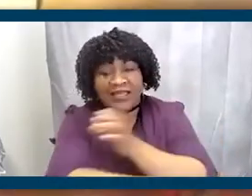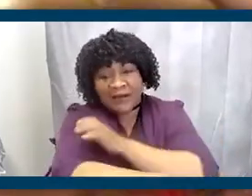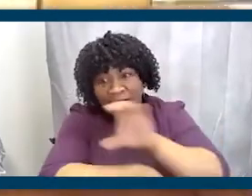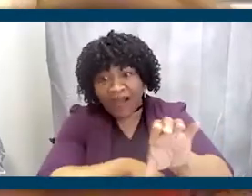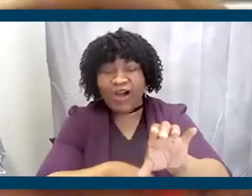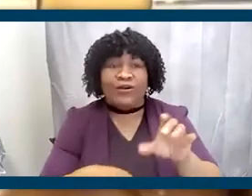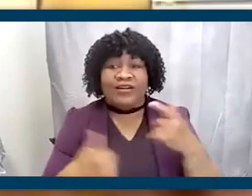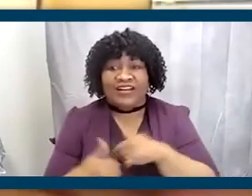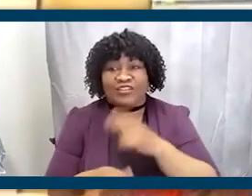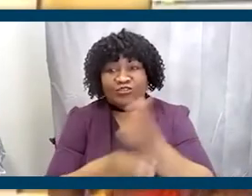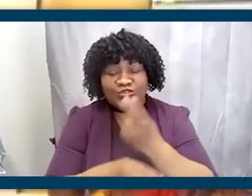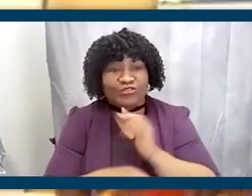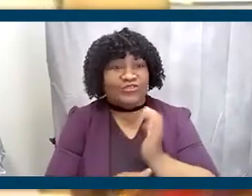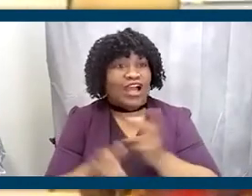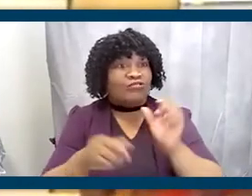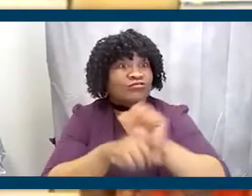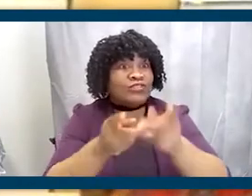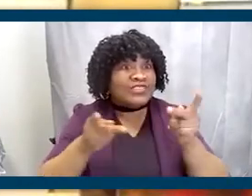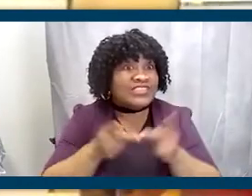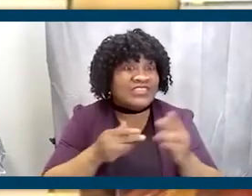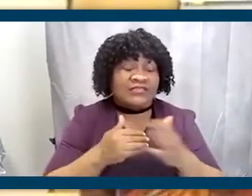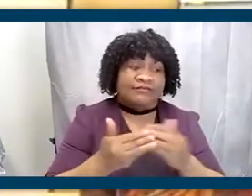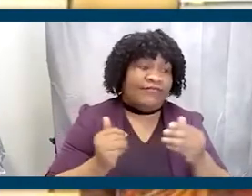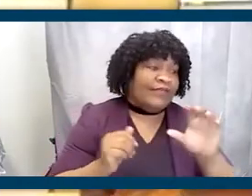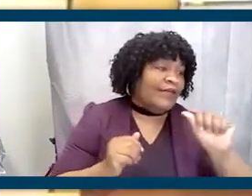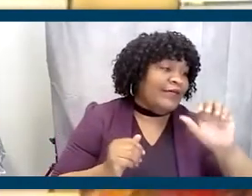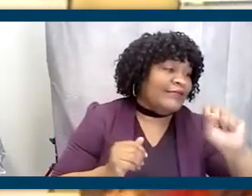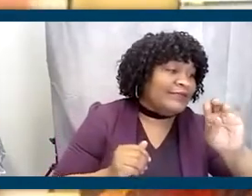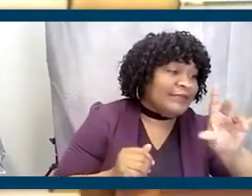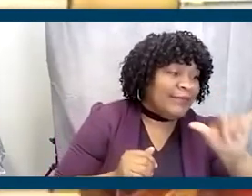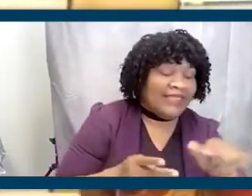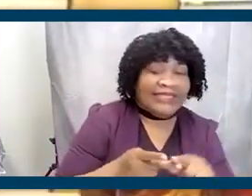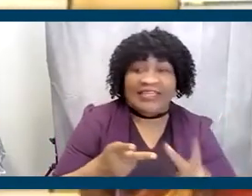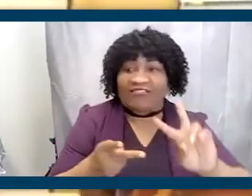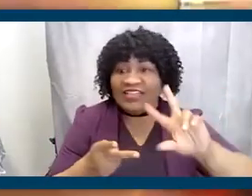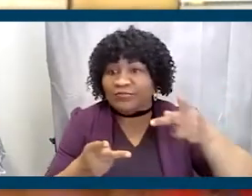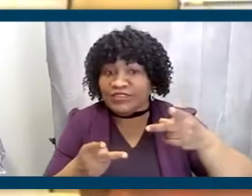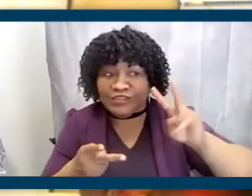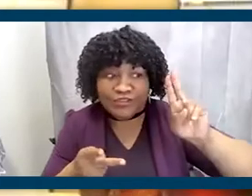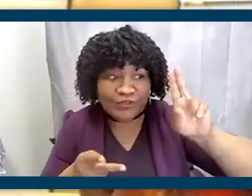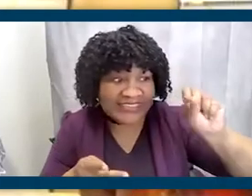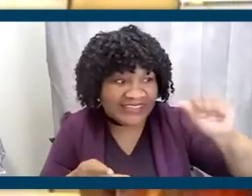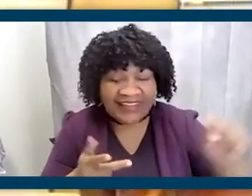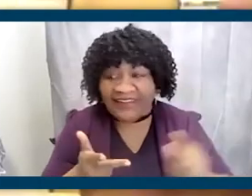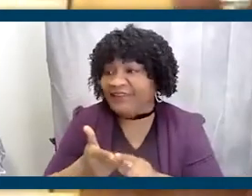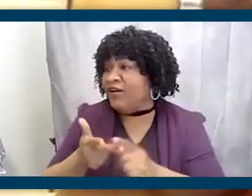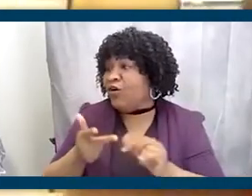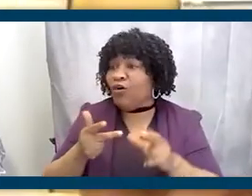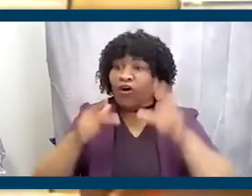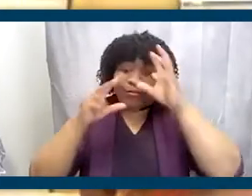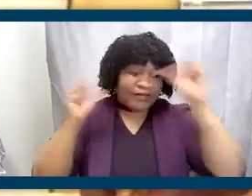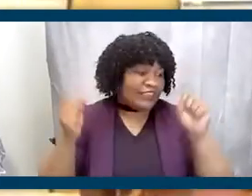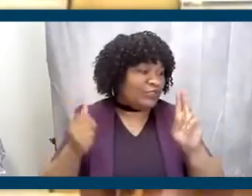us to use these positions we have, whether it's assembly or, or, or vice president of United States or president of whatever it is, to